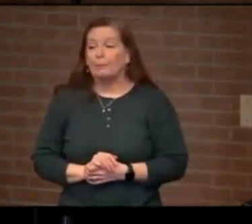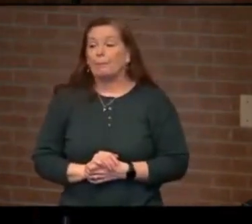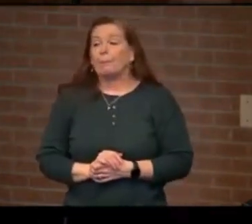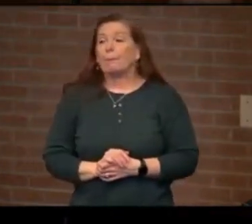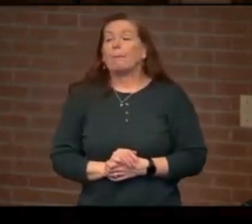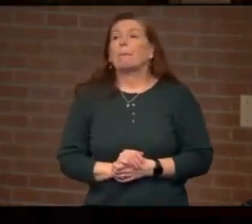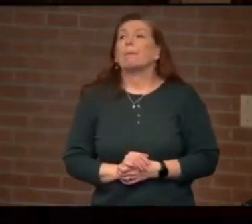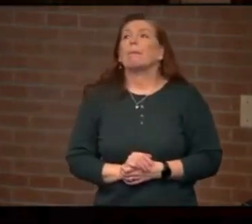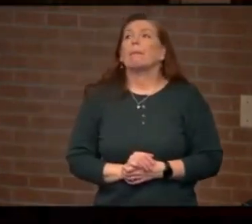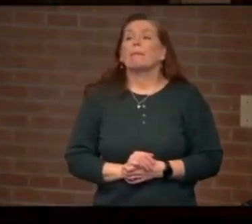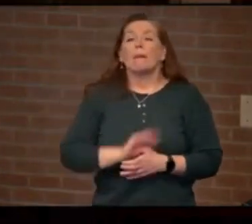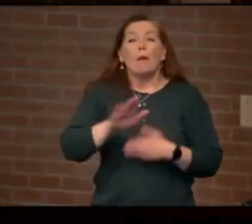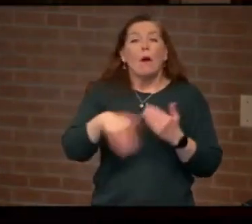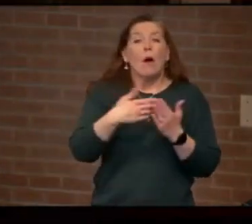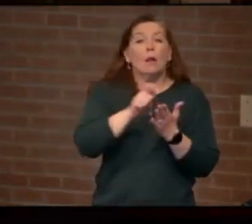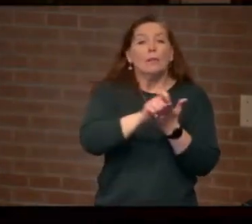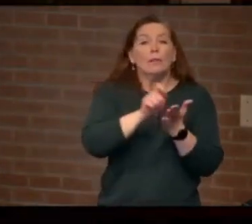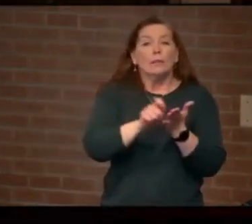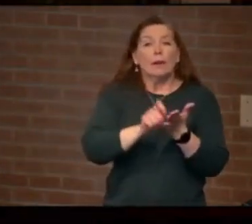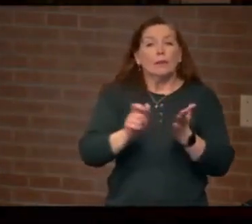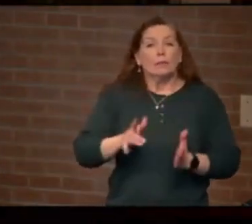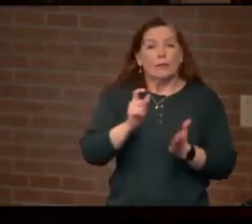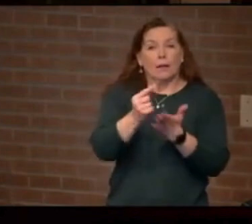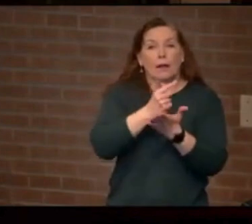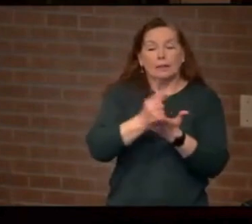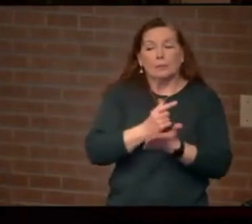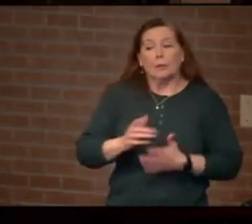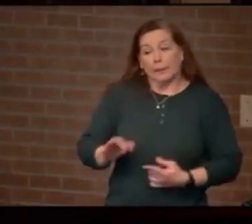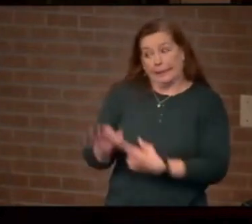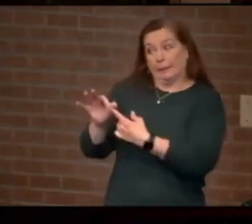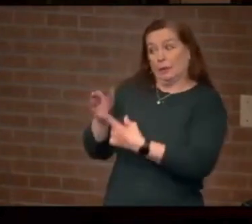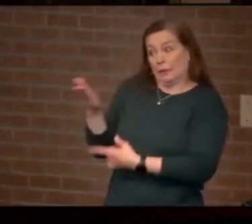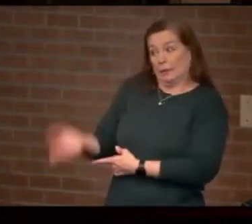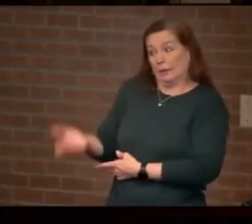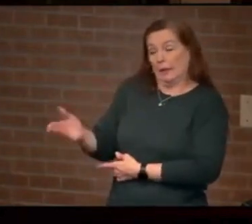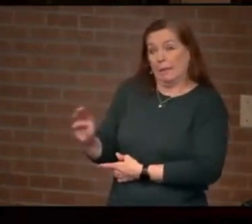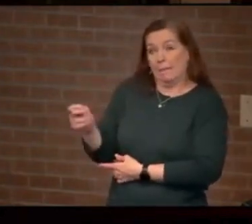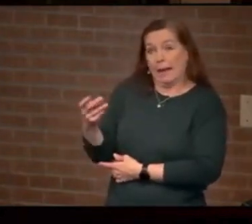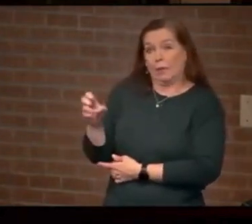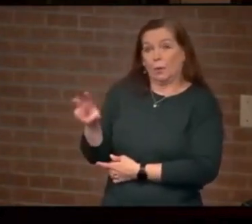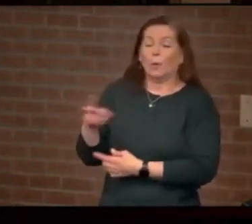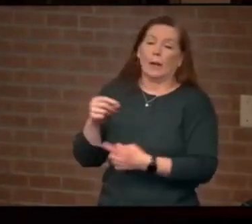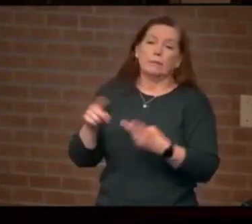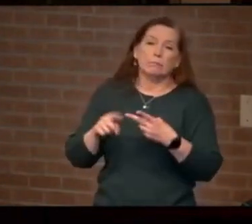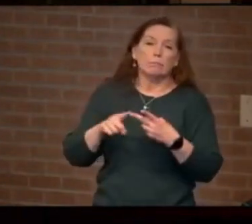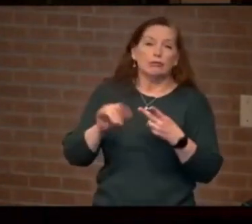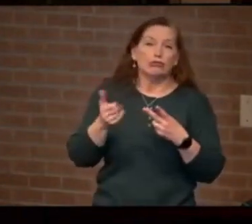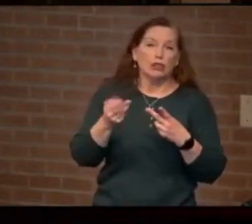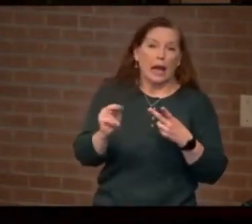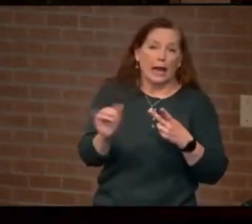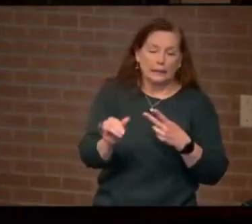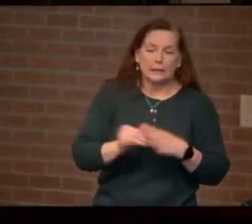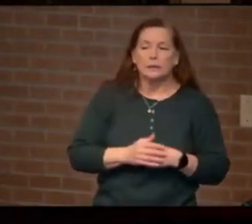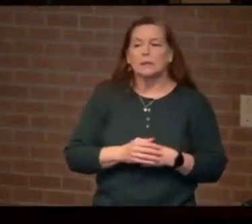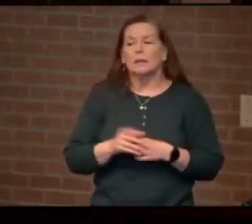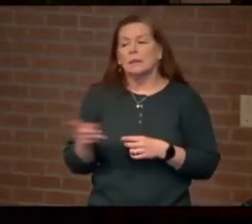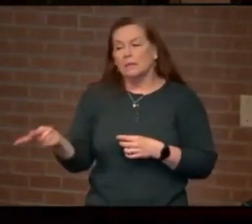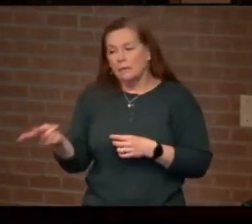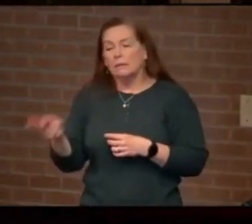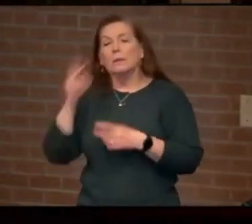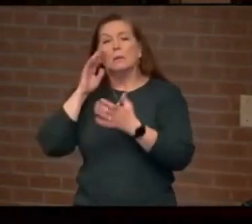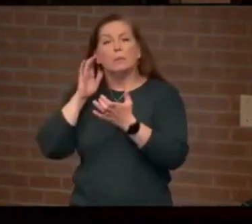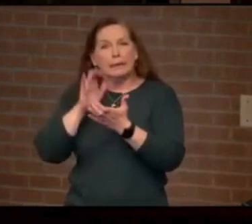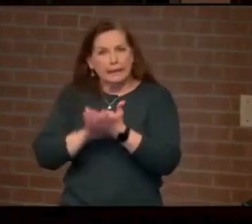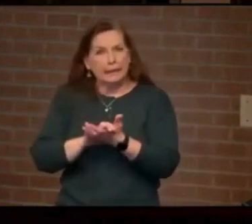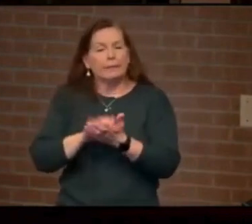All of the gospel writers, but most especially Matthew and John, believe that Yeshua did so,